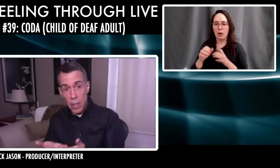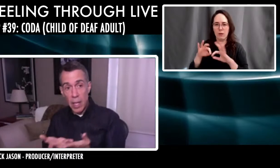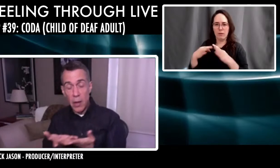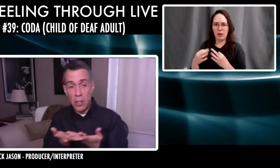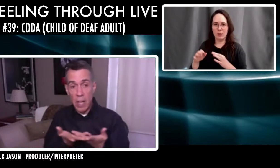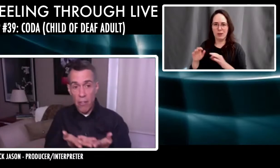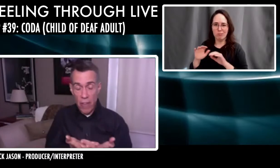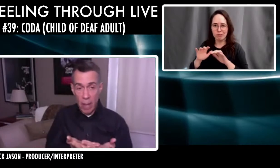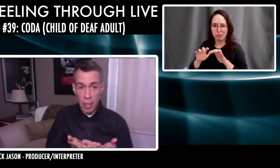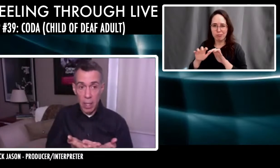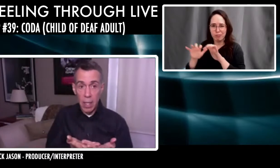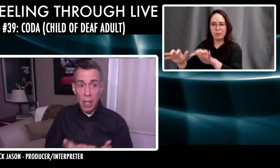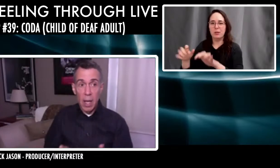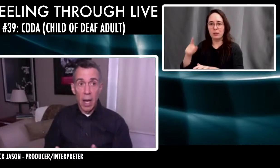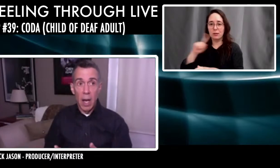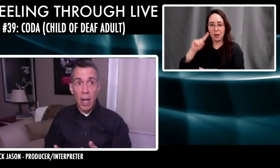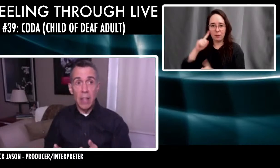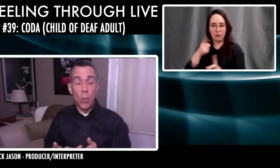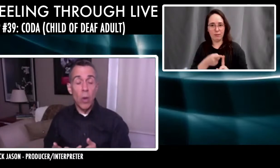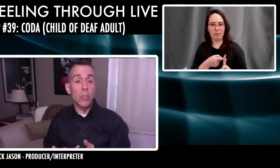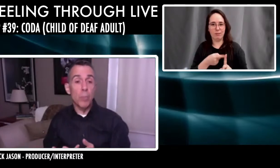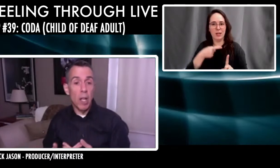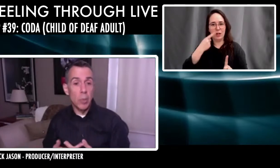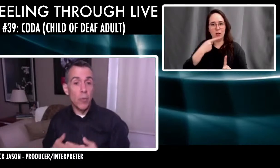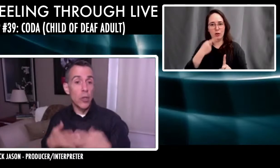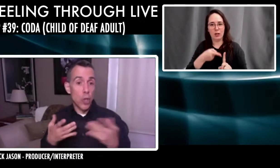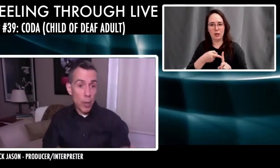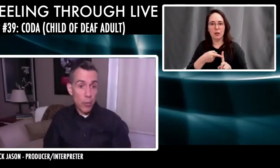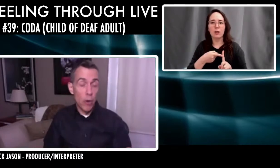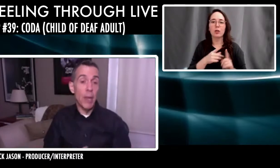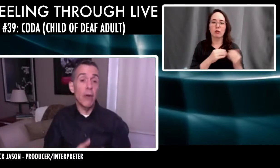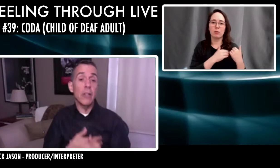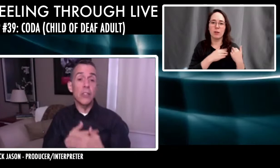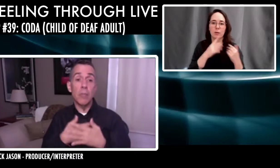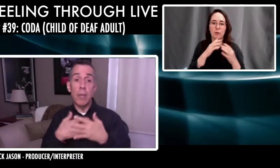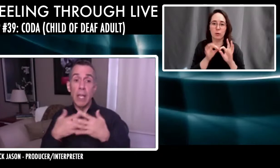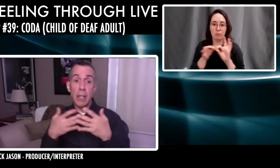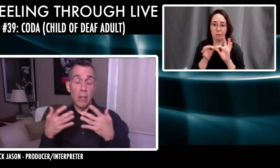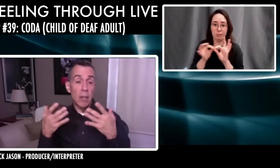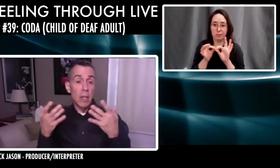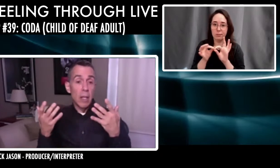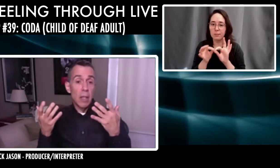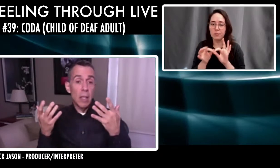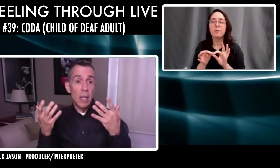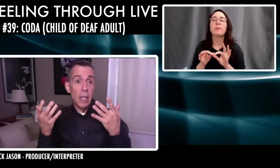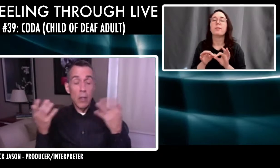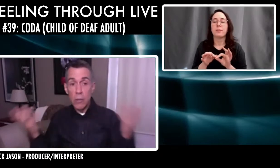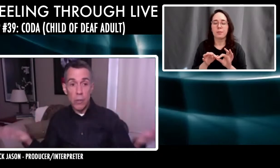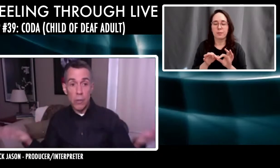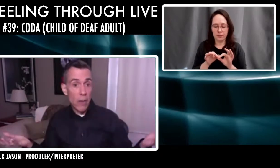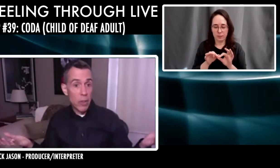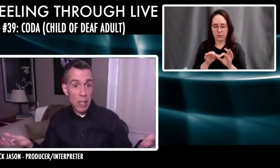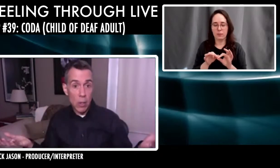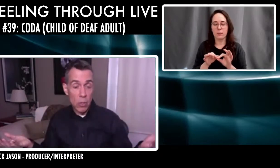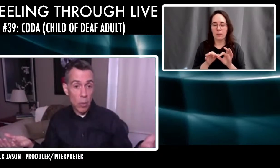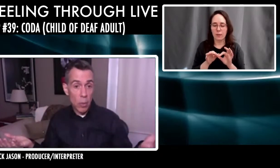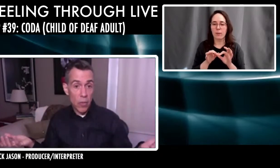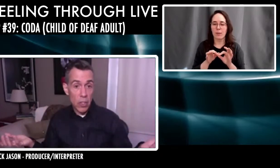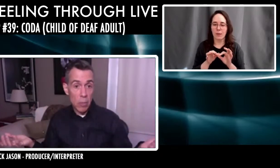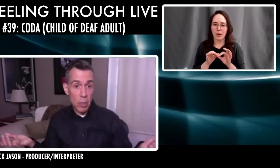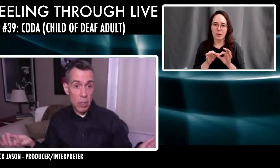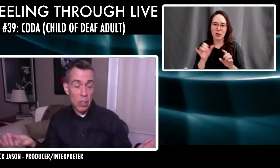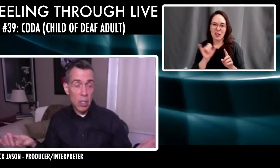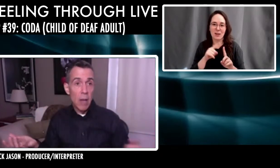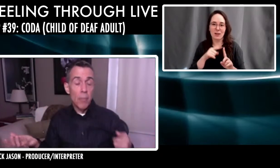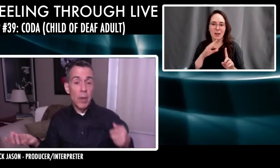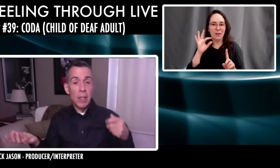in her deaf family. Uh, and the one responsible for interpreting for her parents and being the, the ears for everything that goes on with the